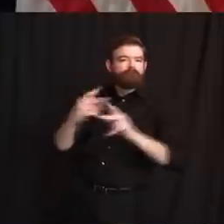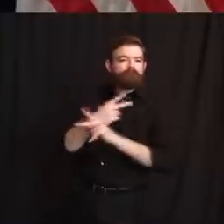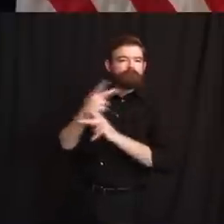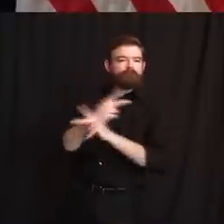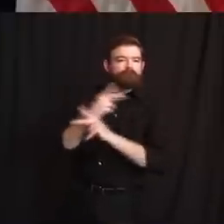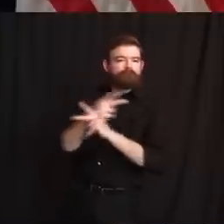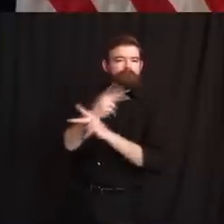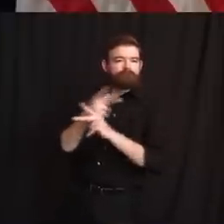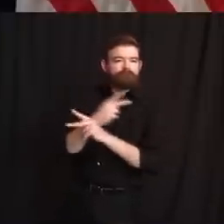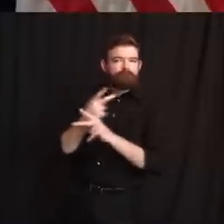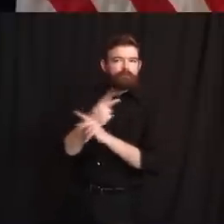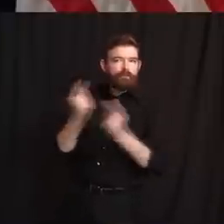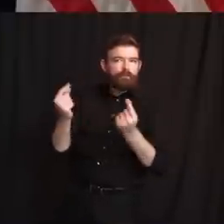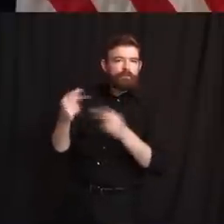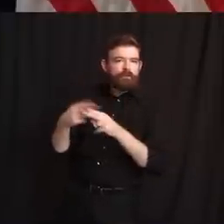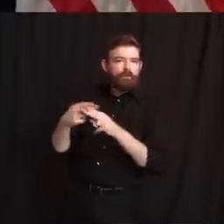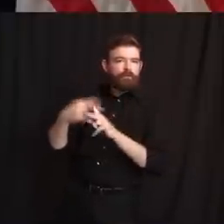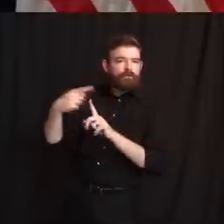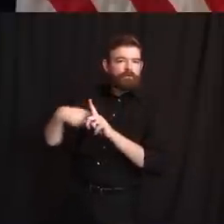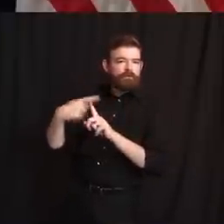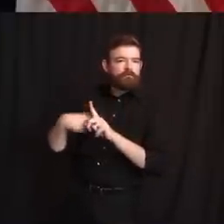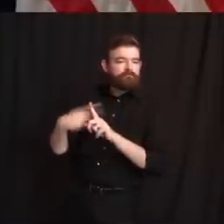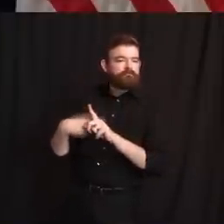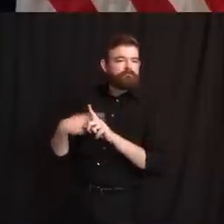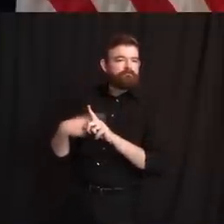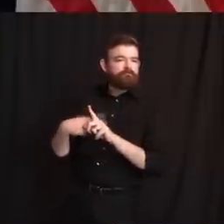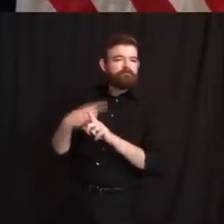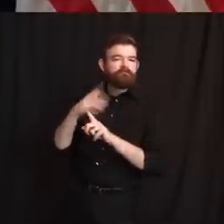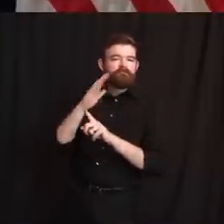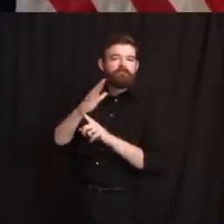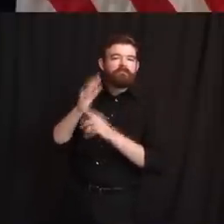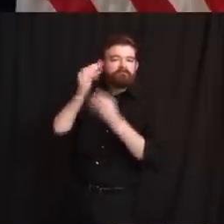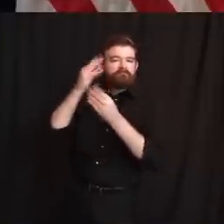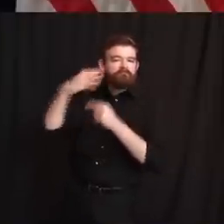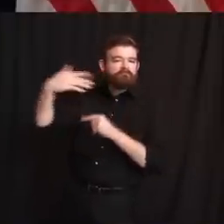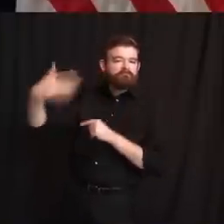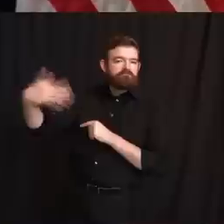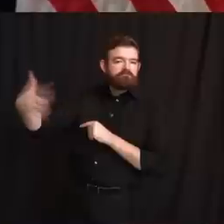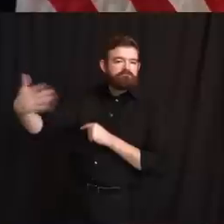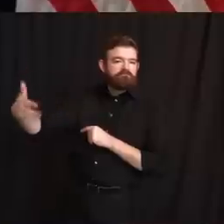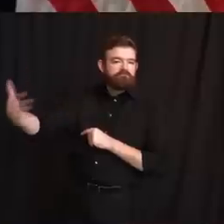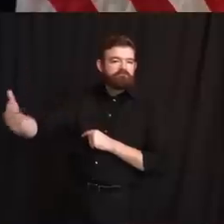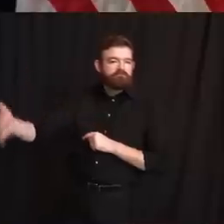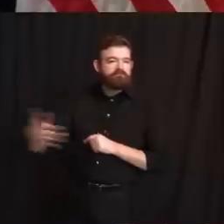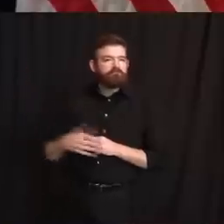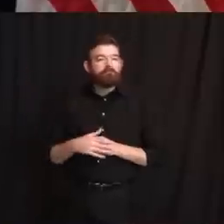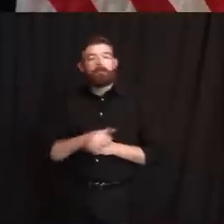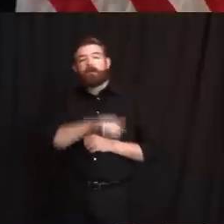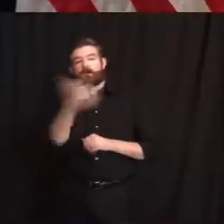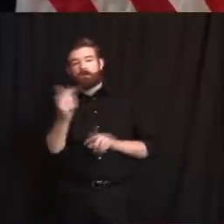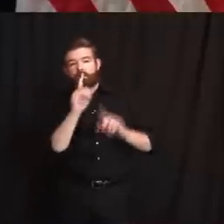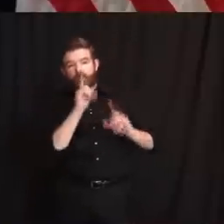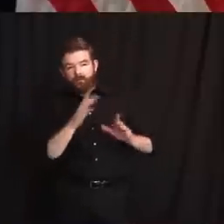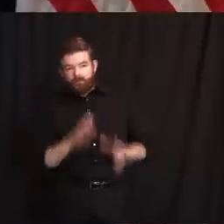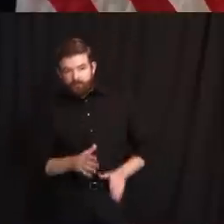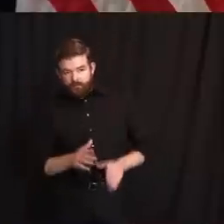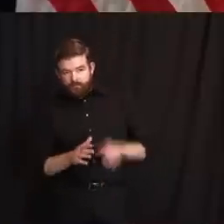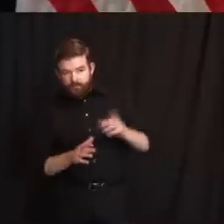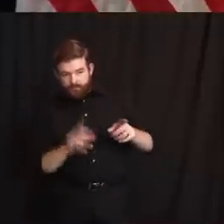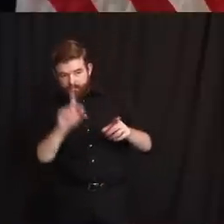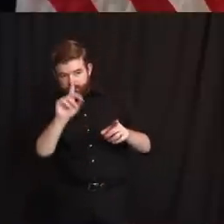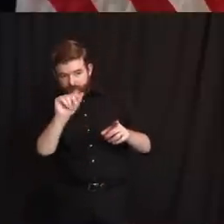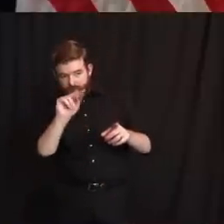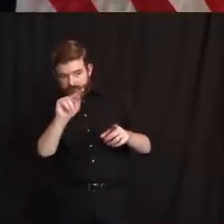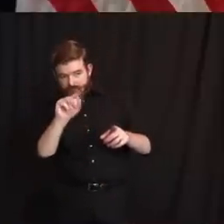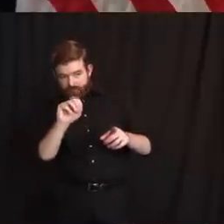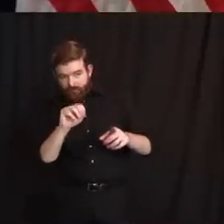Okay, so we'll come back to you on that. Thank you for that. Dave, let's do you down front real quick. Over here, if you can. Dante, that's, you didn't wait for the barbershops to reopen, I see, to